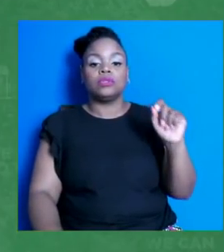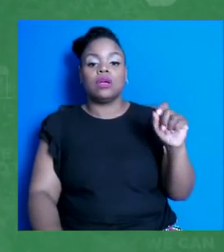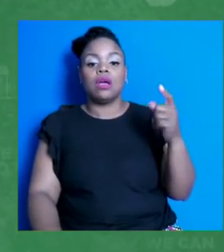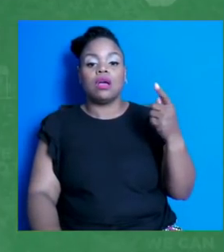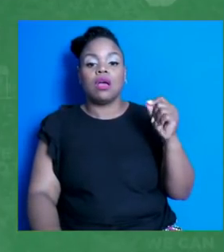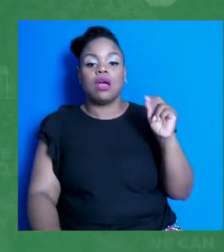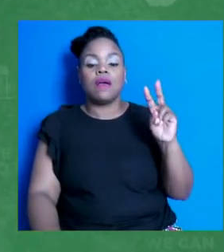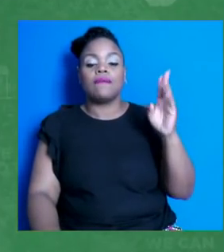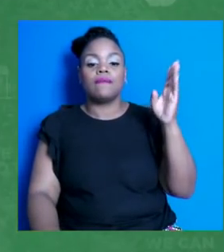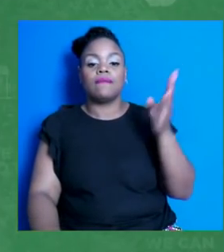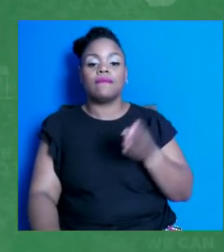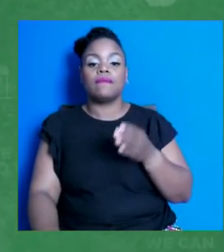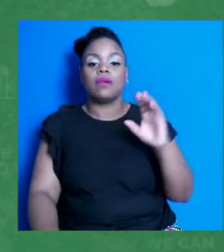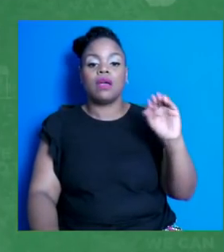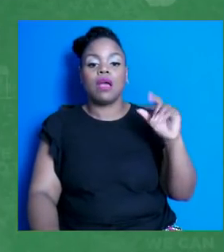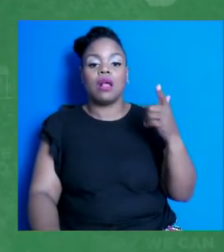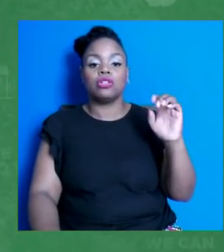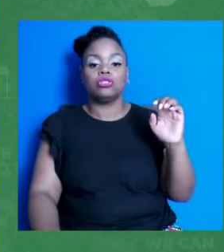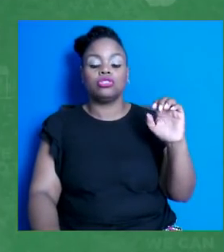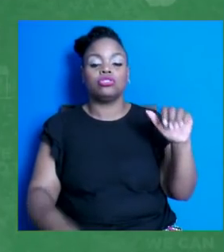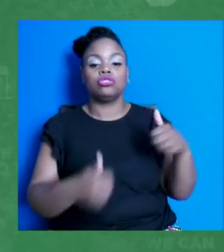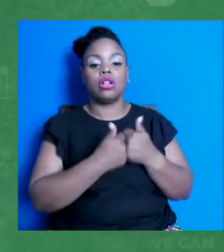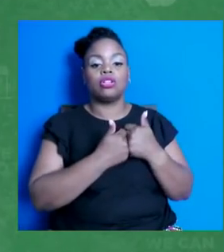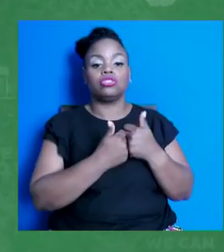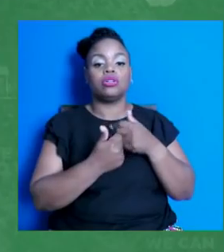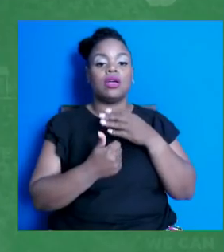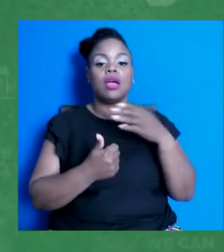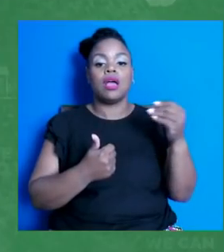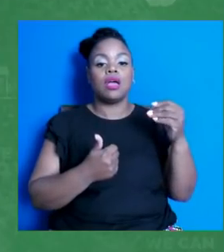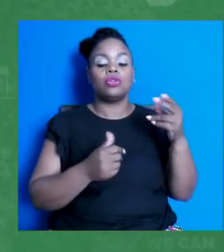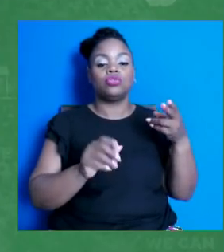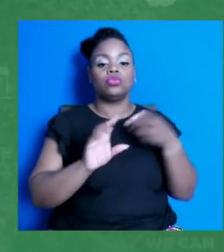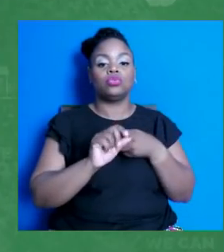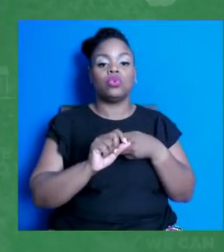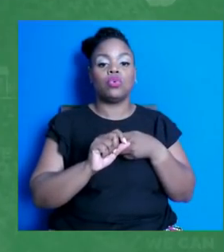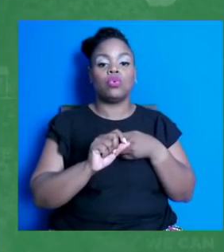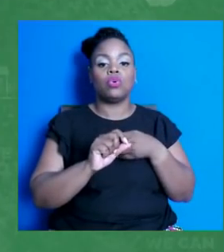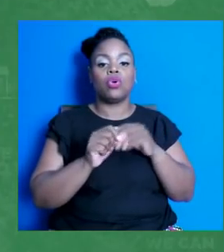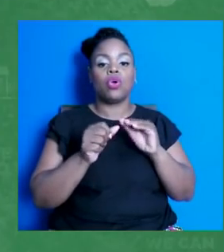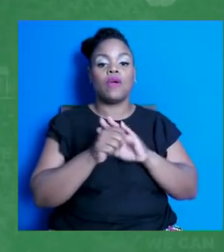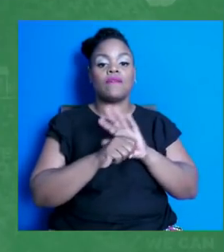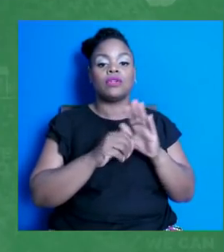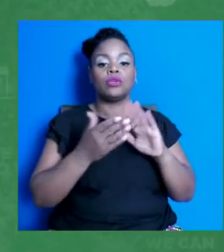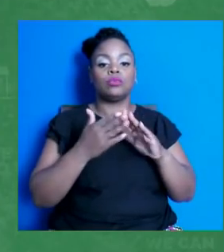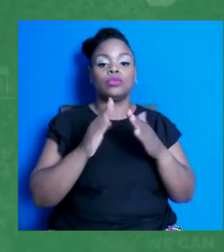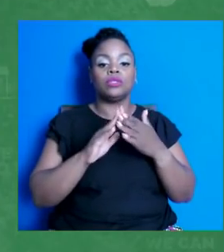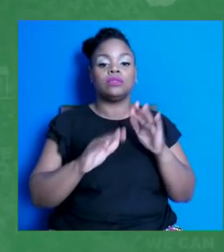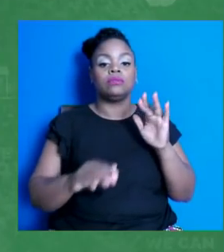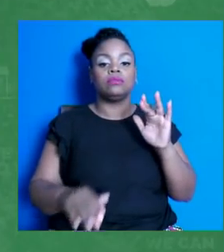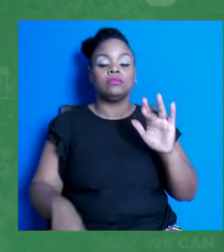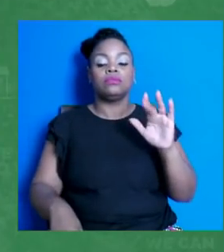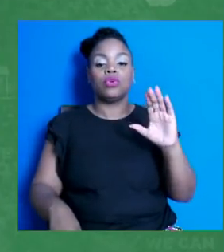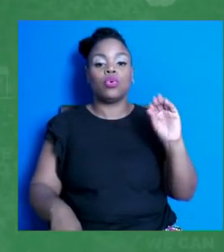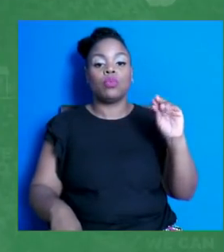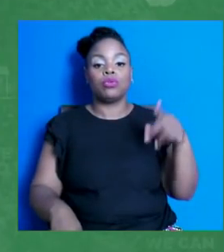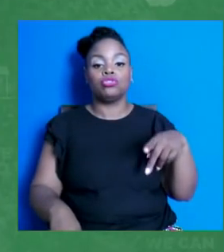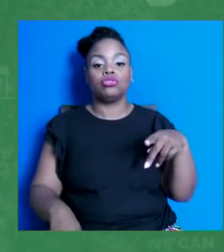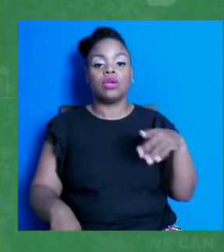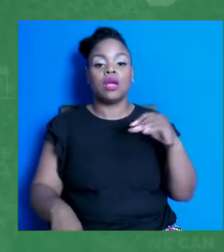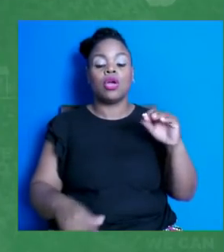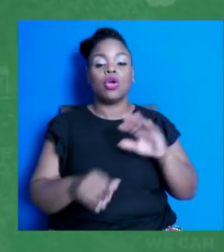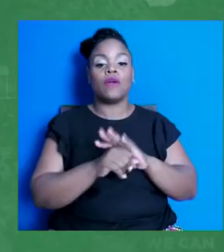And you can join the COVID Community Corps and the COVID-19 Student Corps at wecandothis